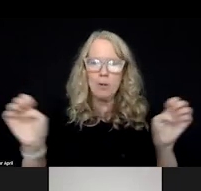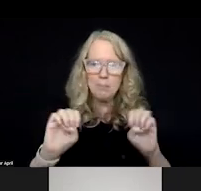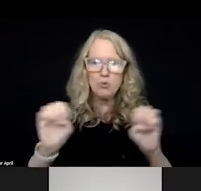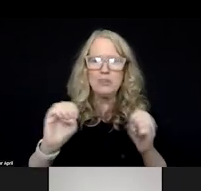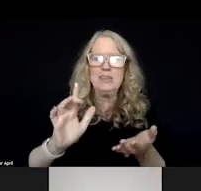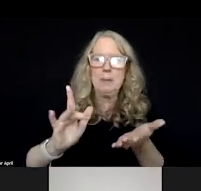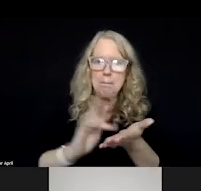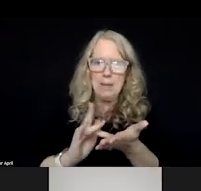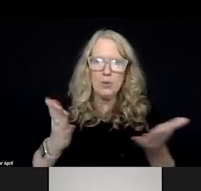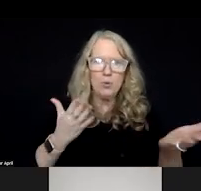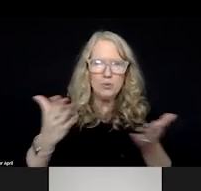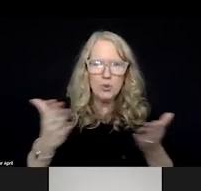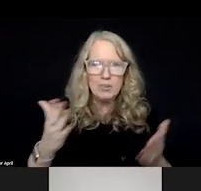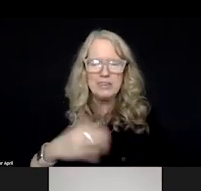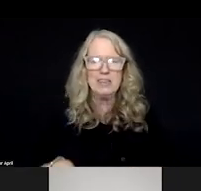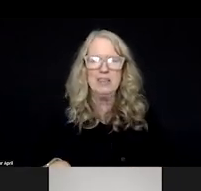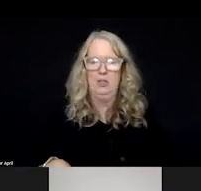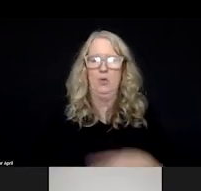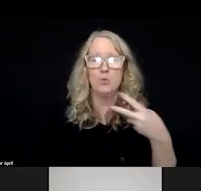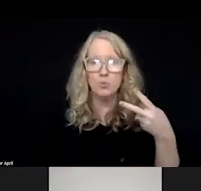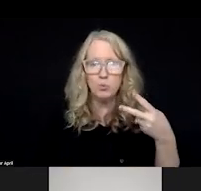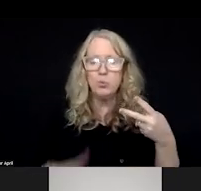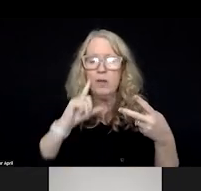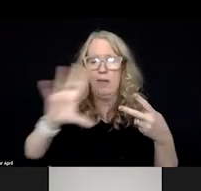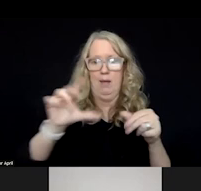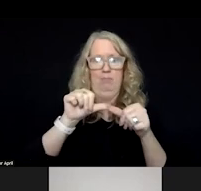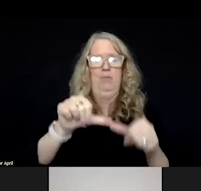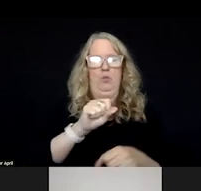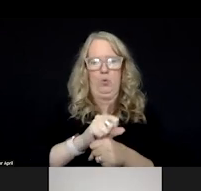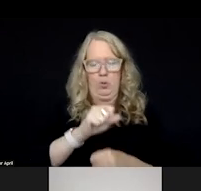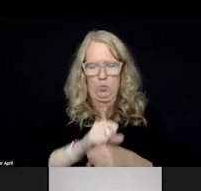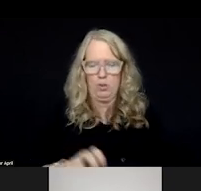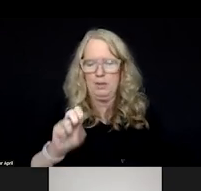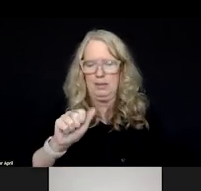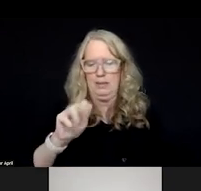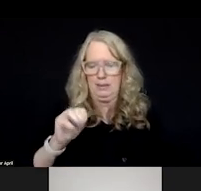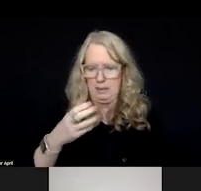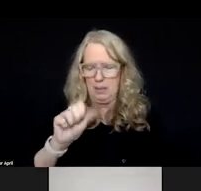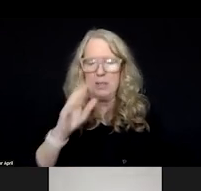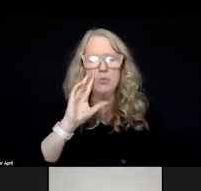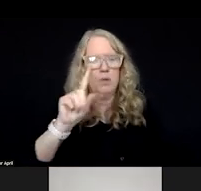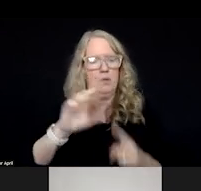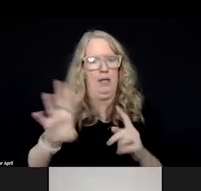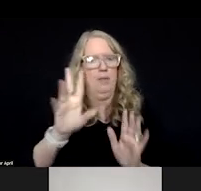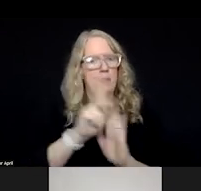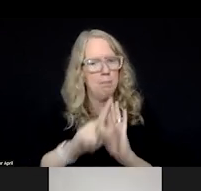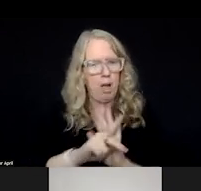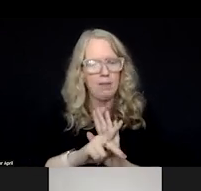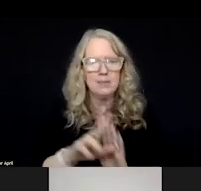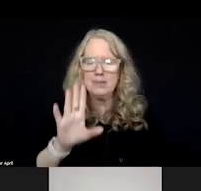services, there are two pieces of work ongoing. SAMHSA's Mental Health Policy Lab is